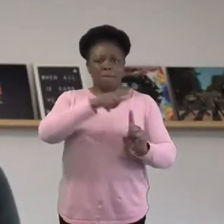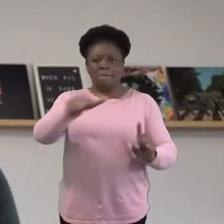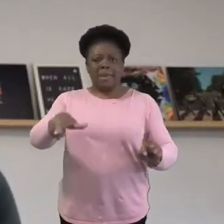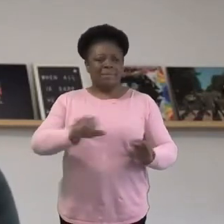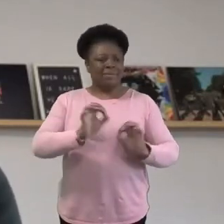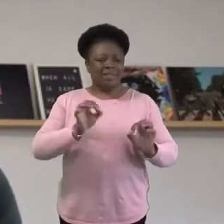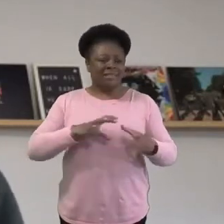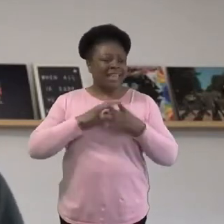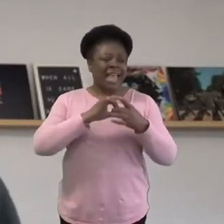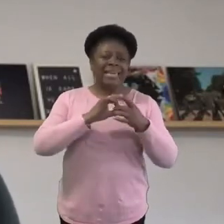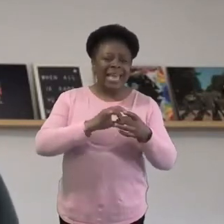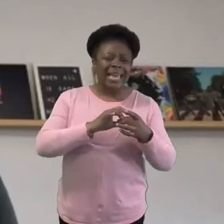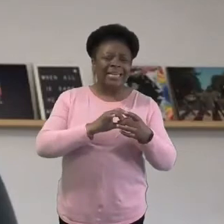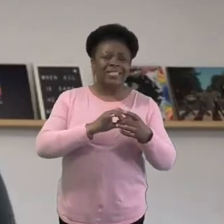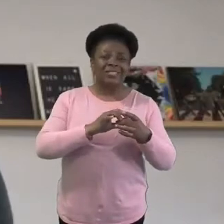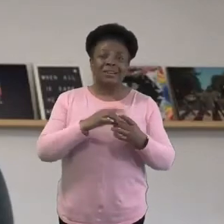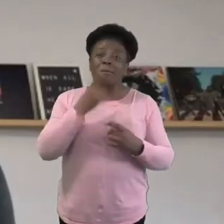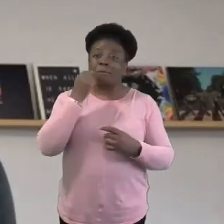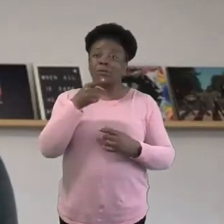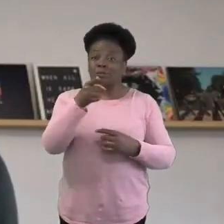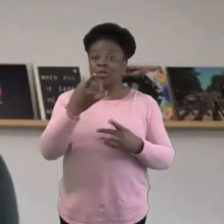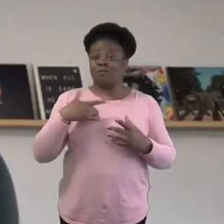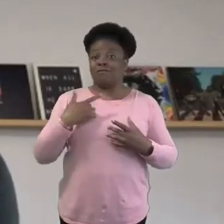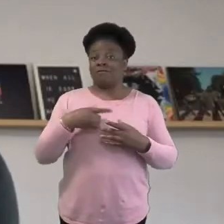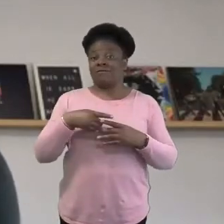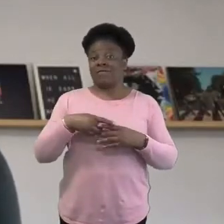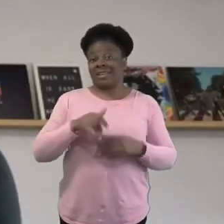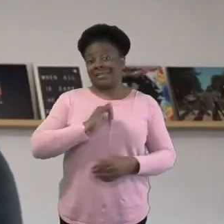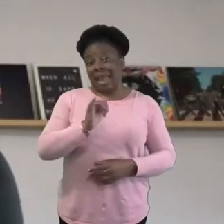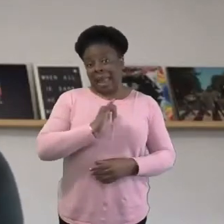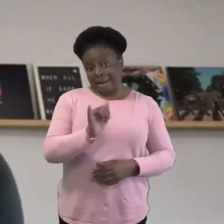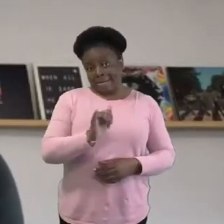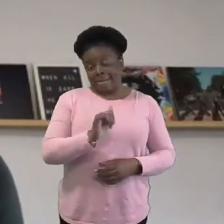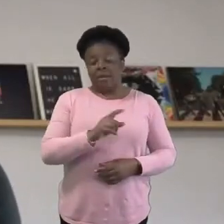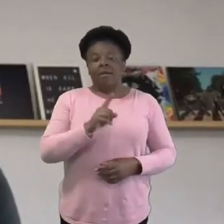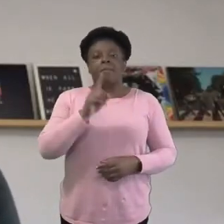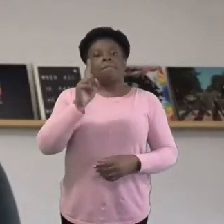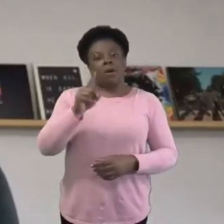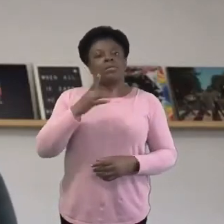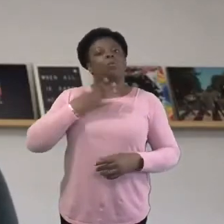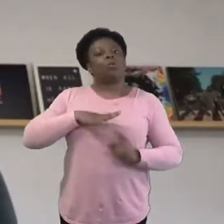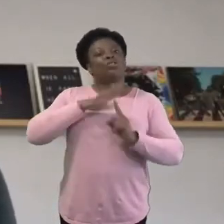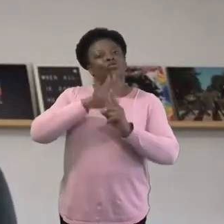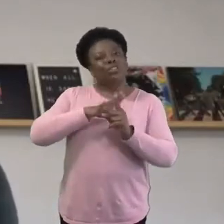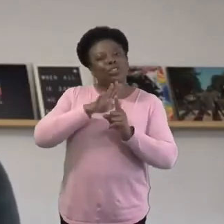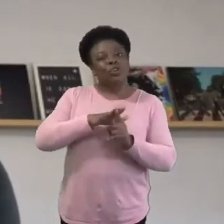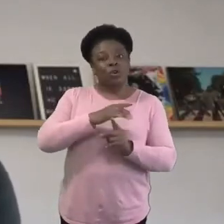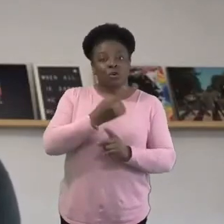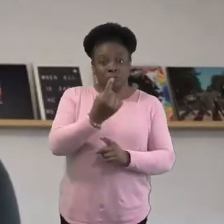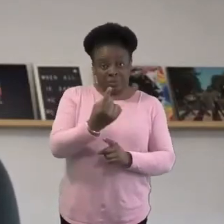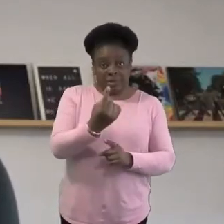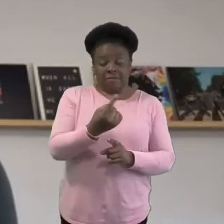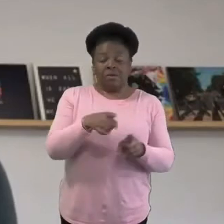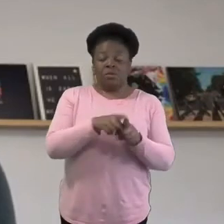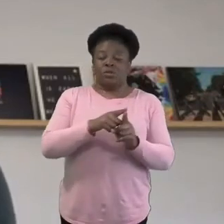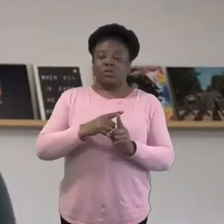So just to be clear, for my sake, perhaps, as well as yours, but it's worth saying that small is okay. Bigger is